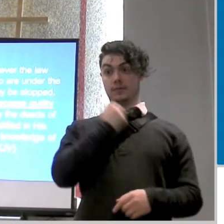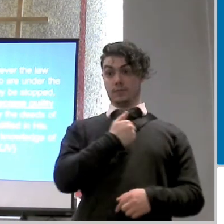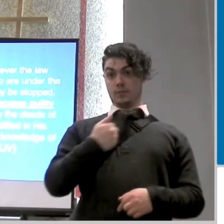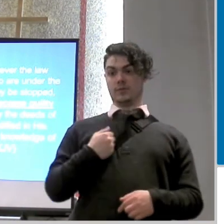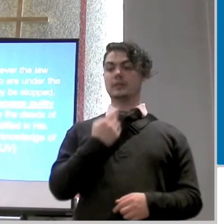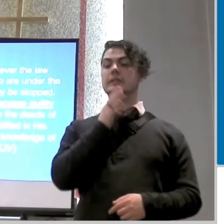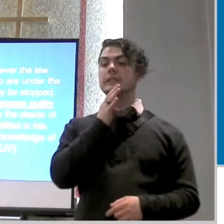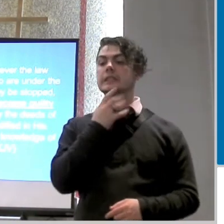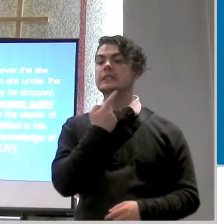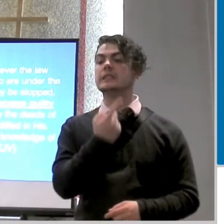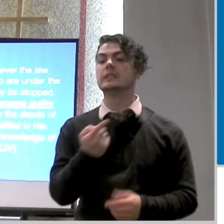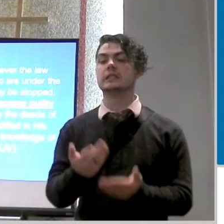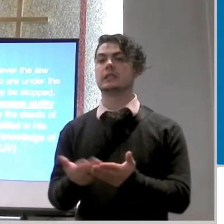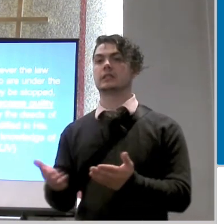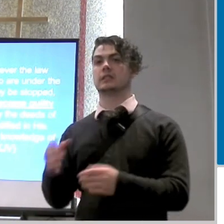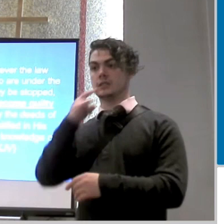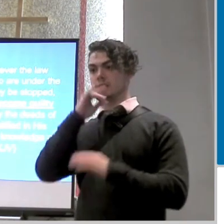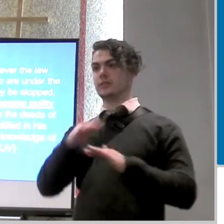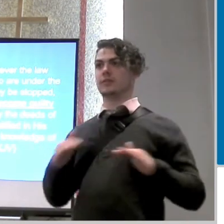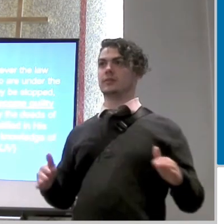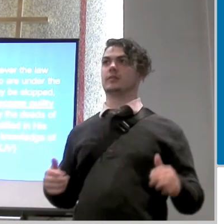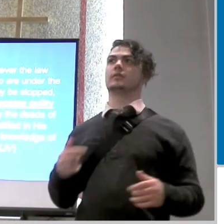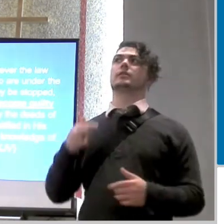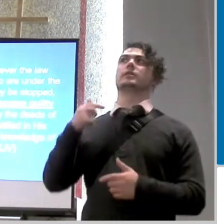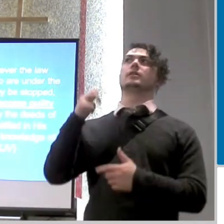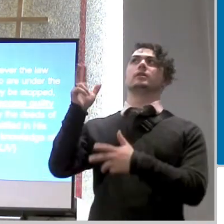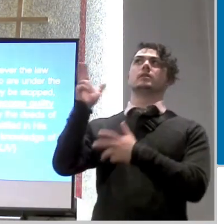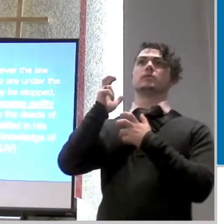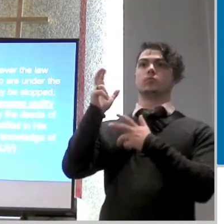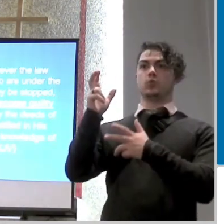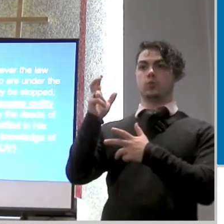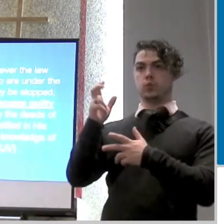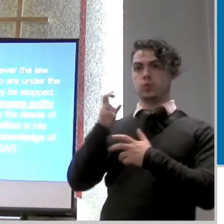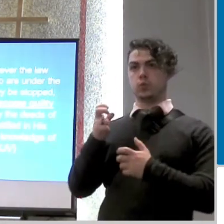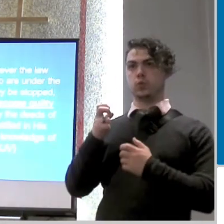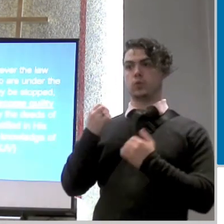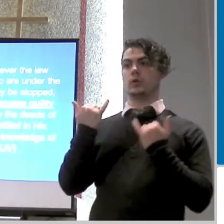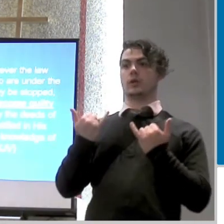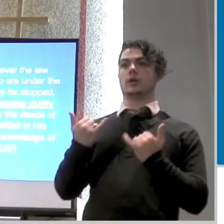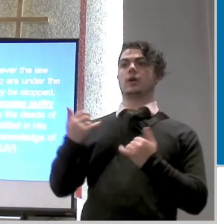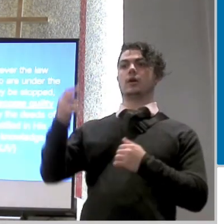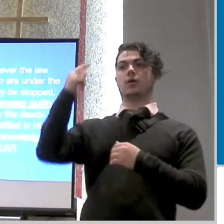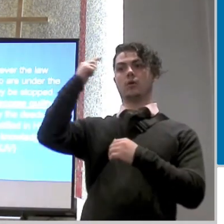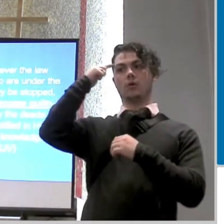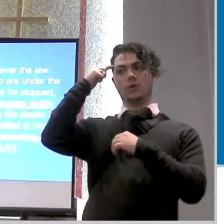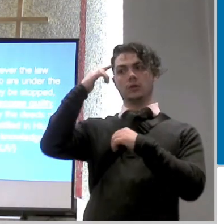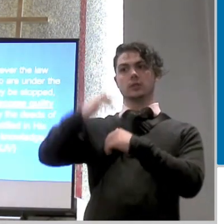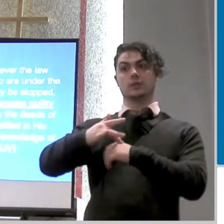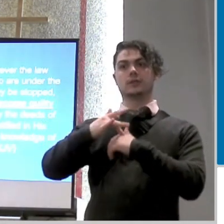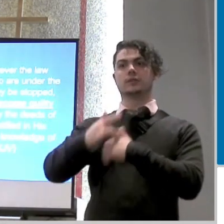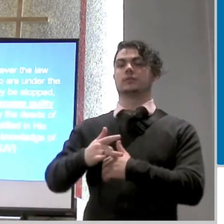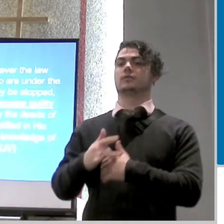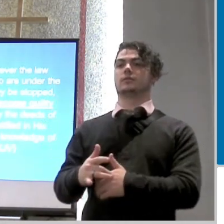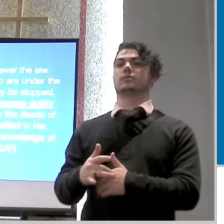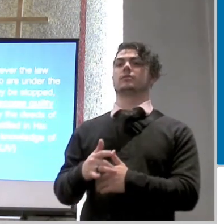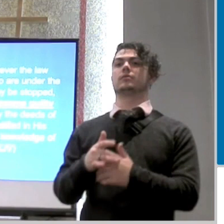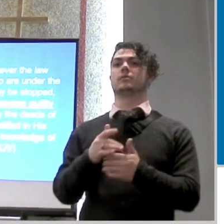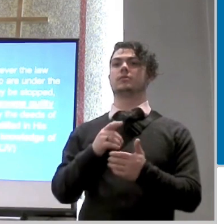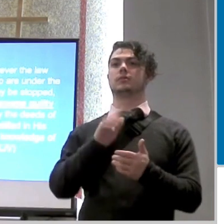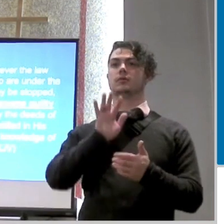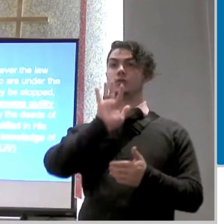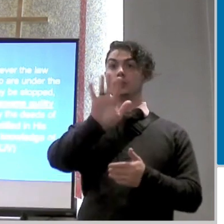a ton of bricks and they may not say it to you out loud but they are thinking now that their life is based on your perception